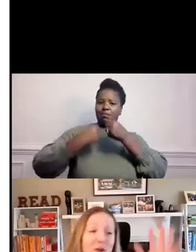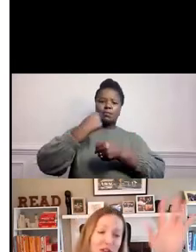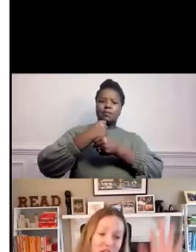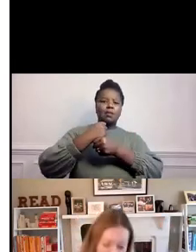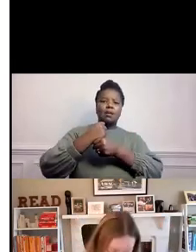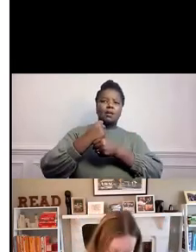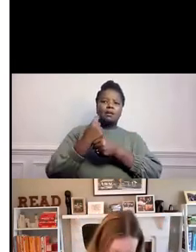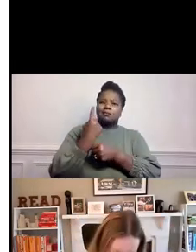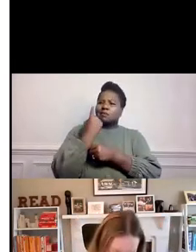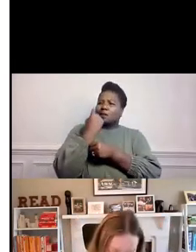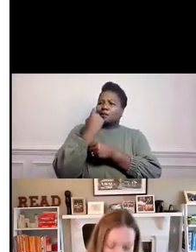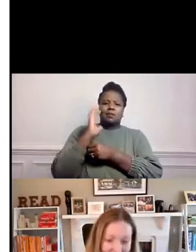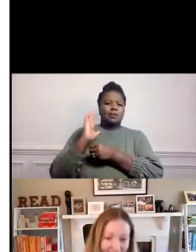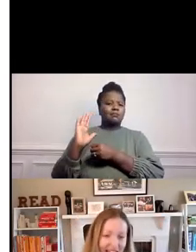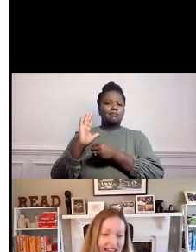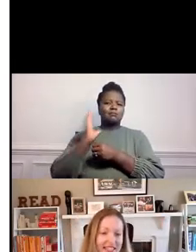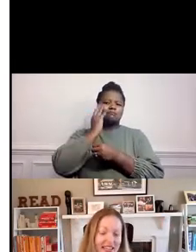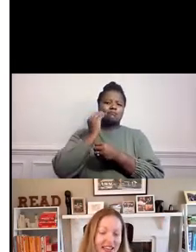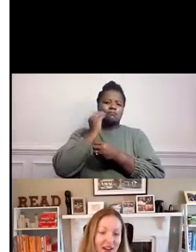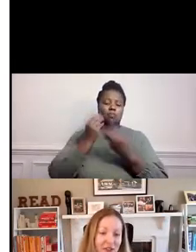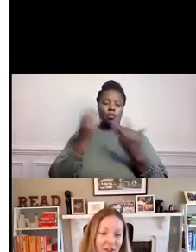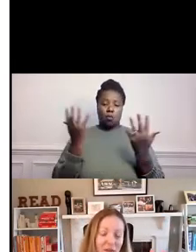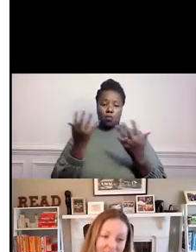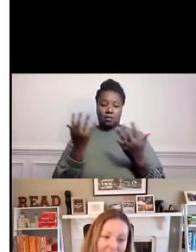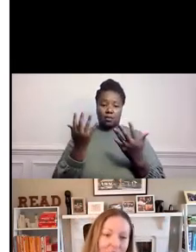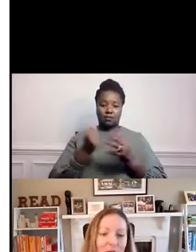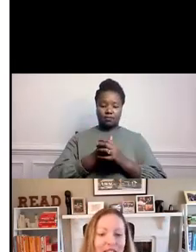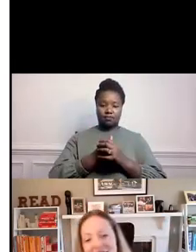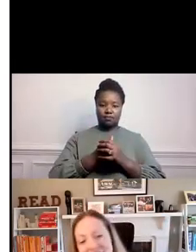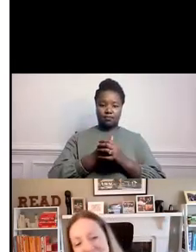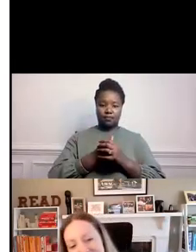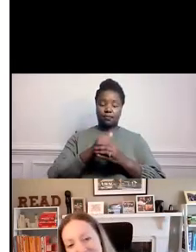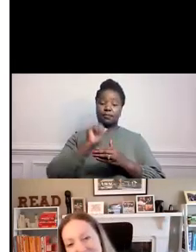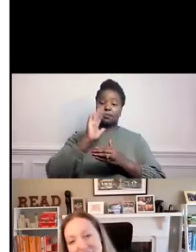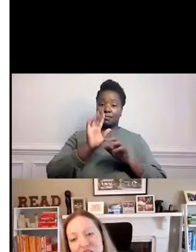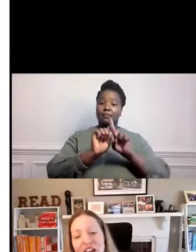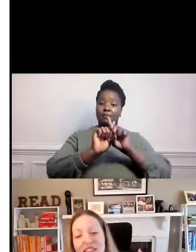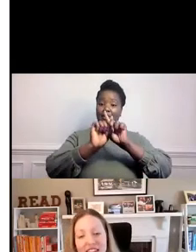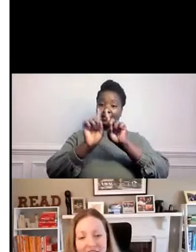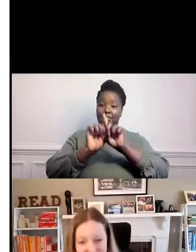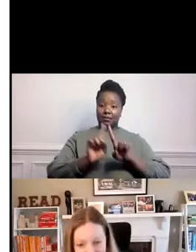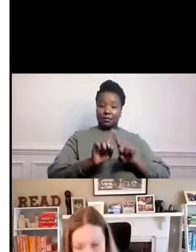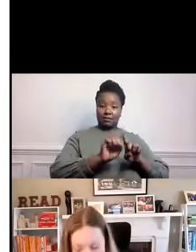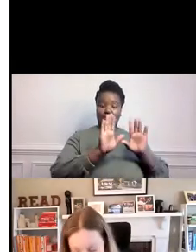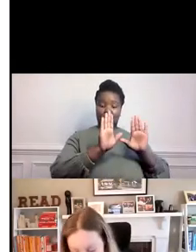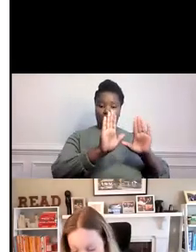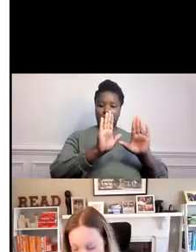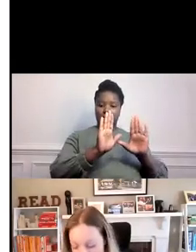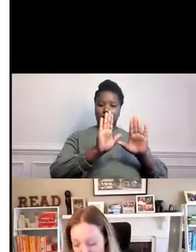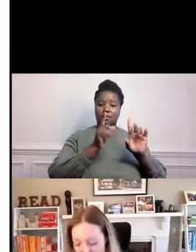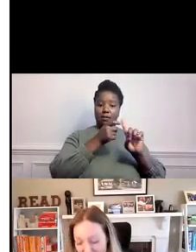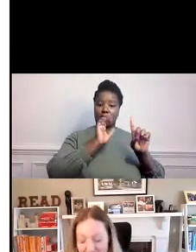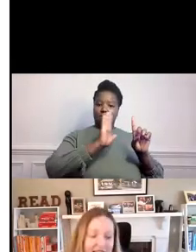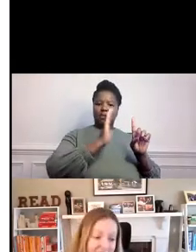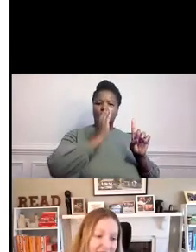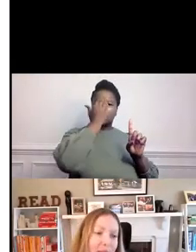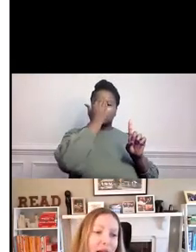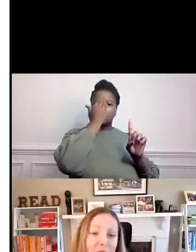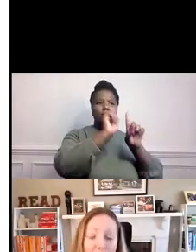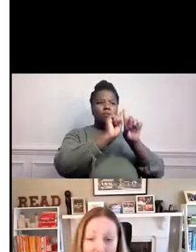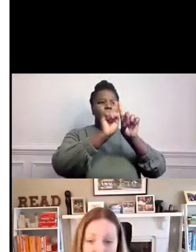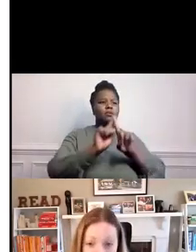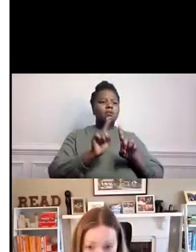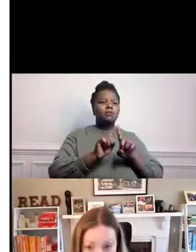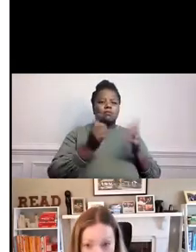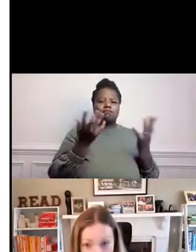So those were the certainties. And from there, we had to take this and look at the uncertainties. That list